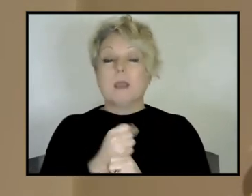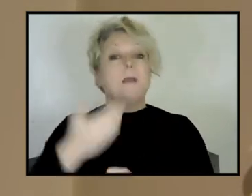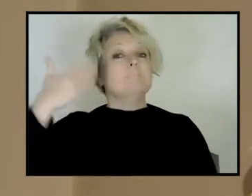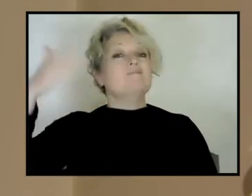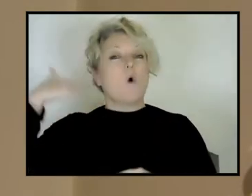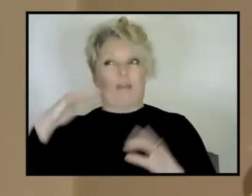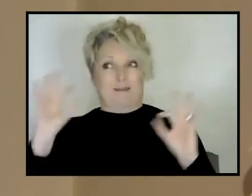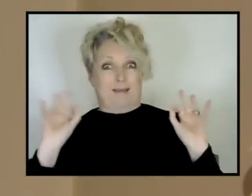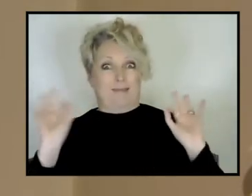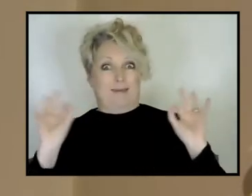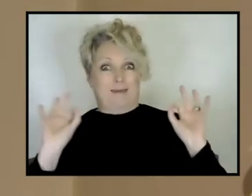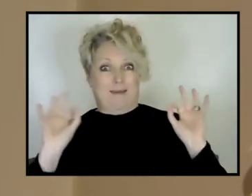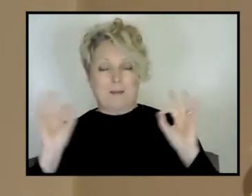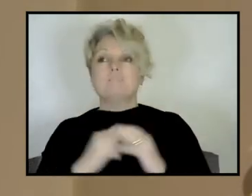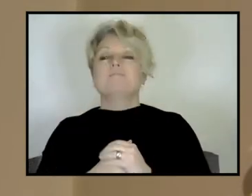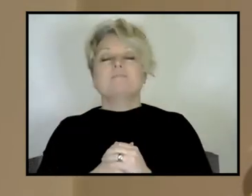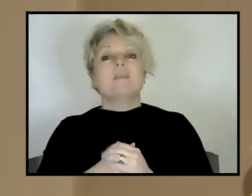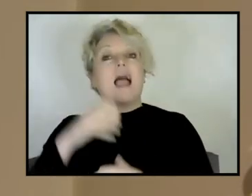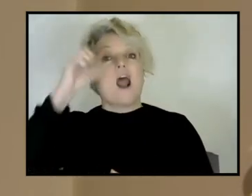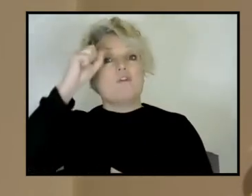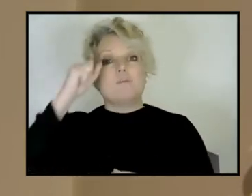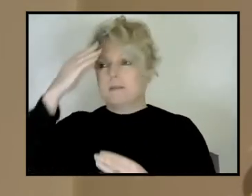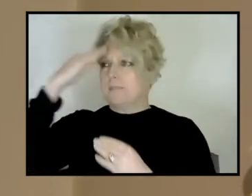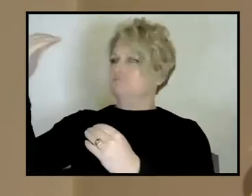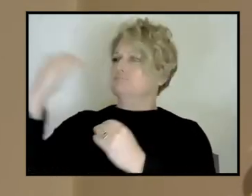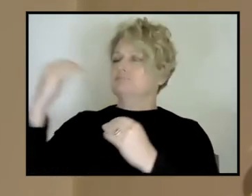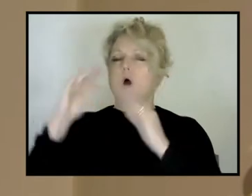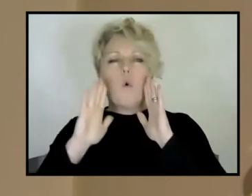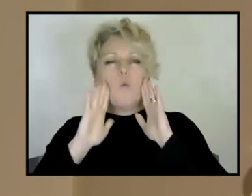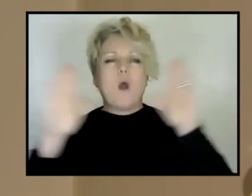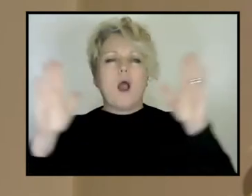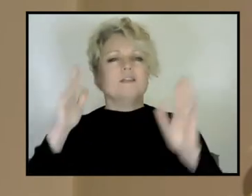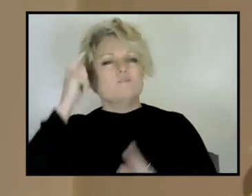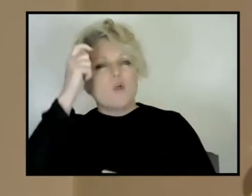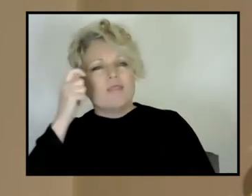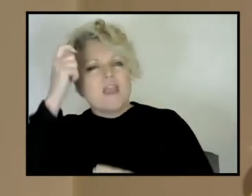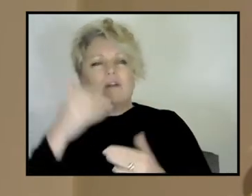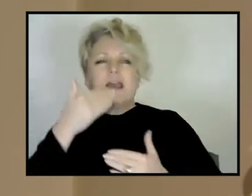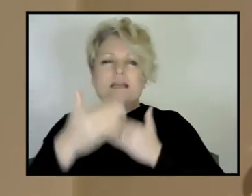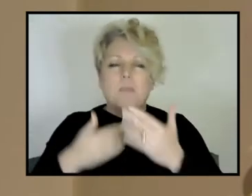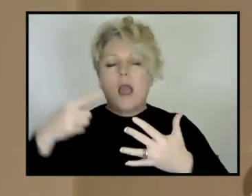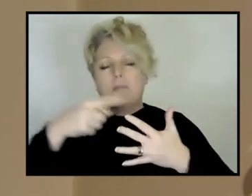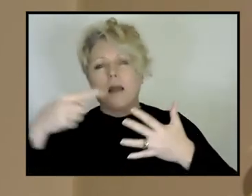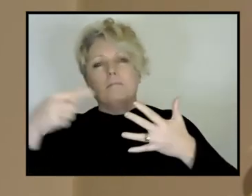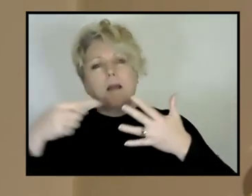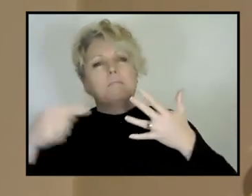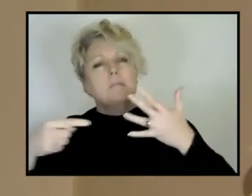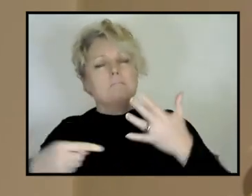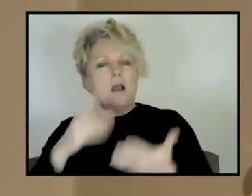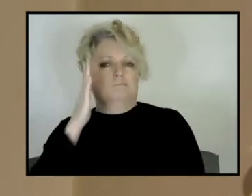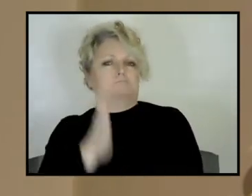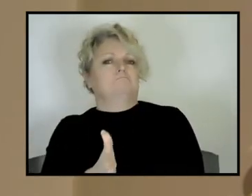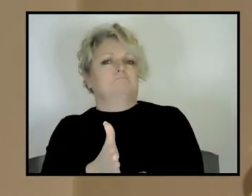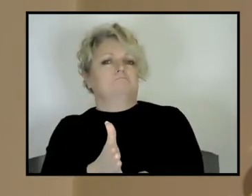And I still remember it being taught as this is a wonderful theory, explains so many things. This is just the way it is. And I don't remember